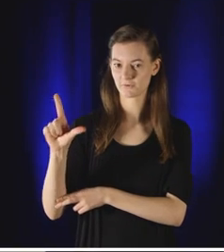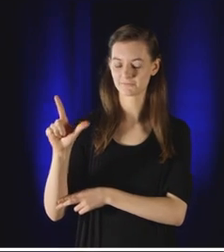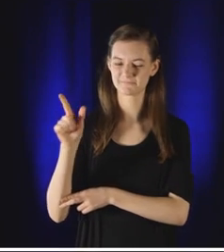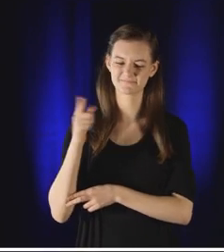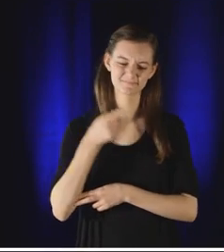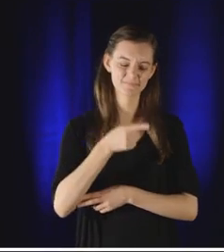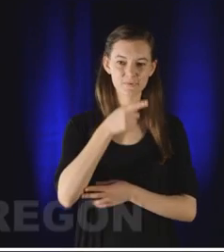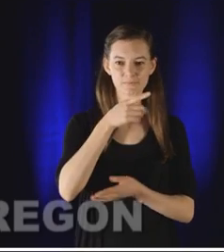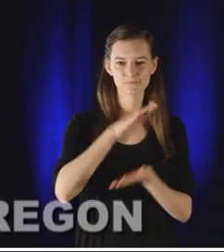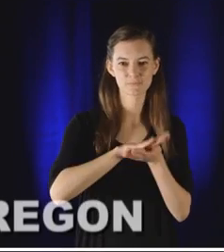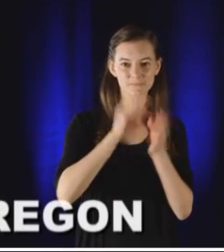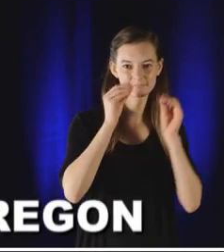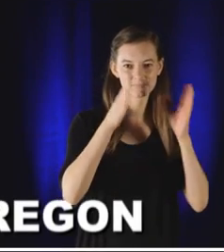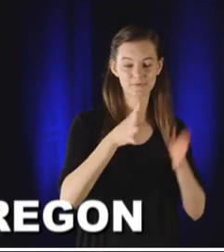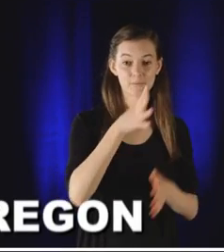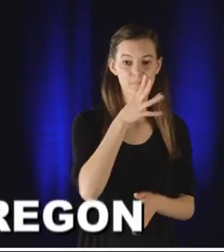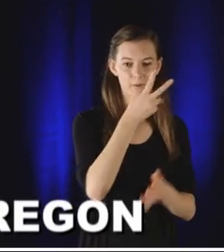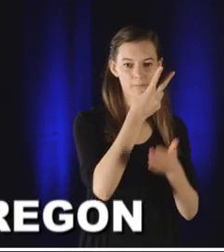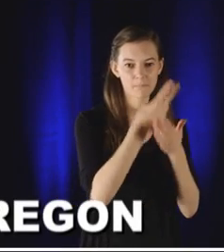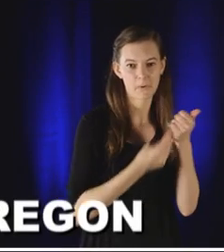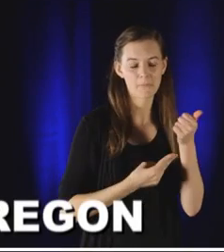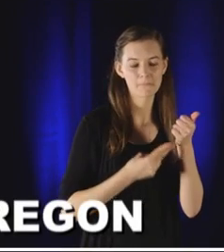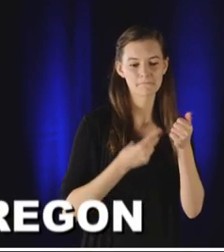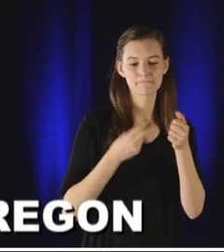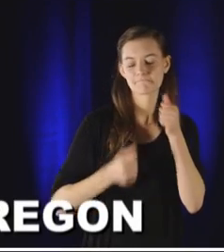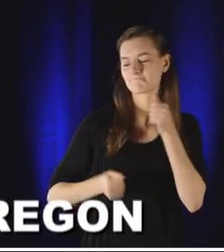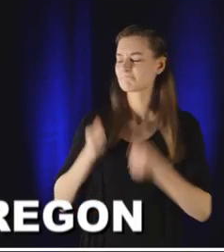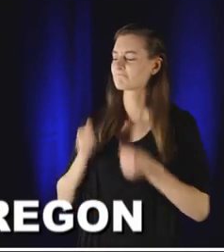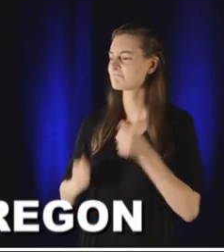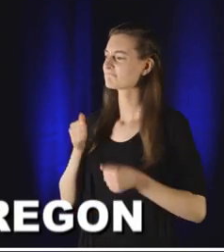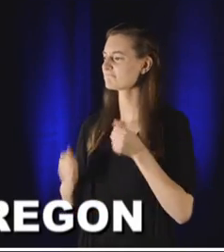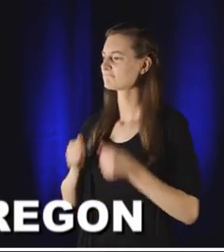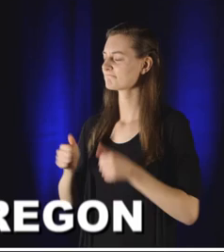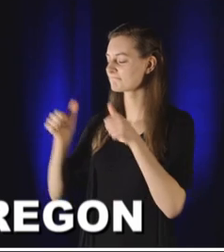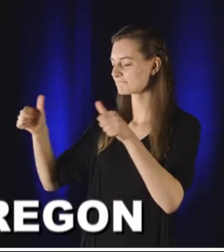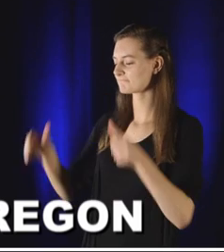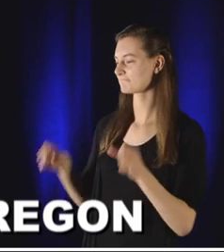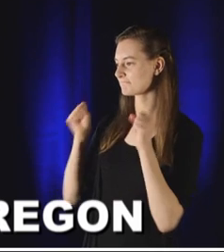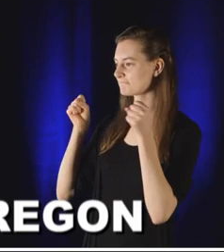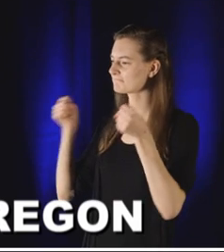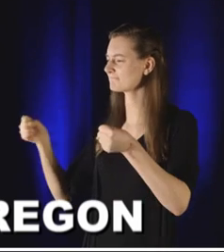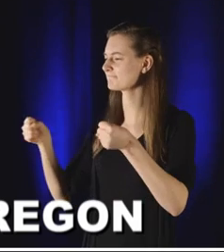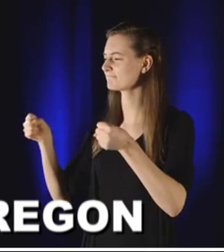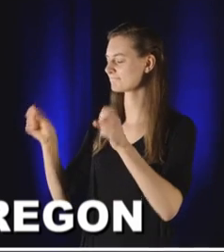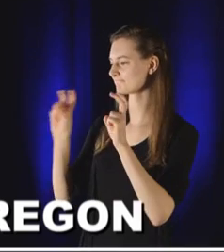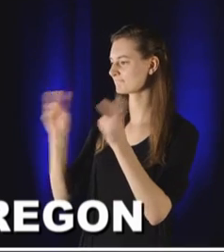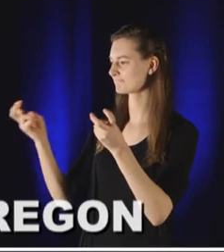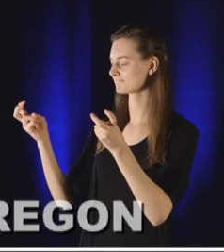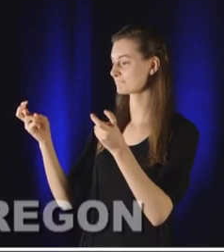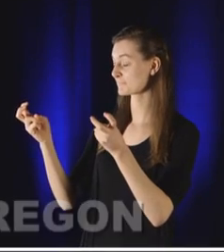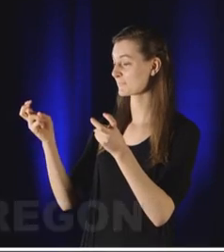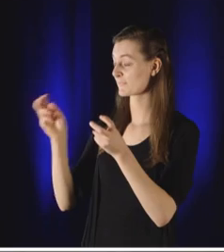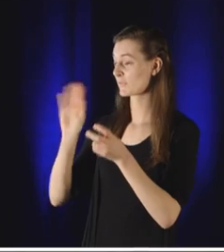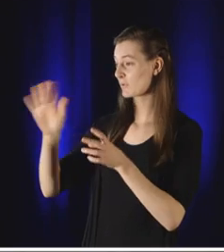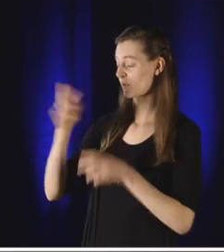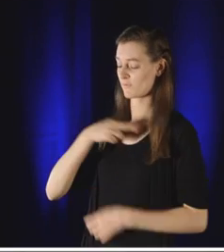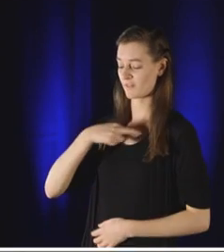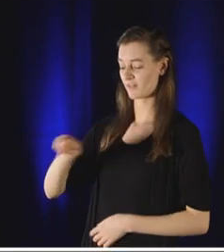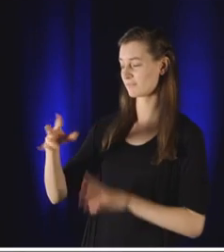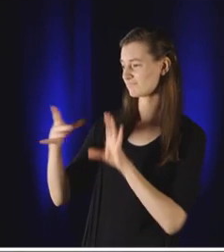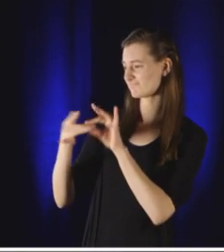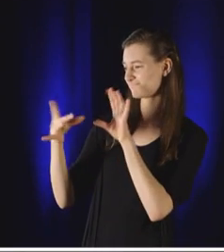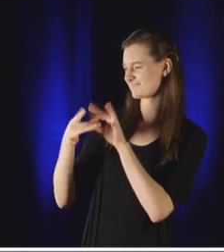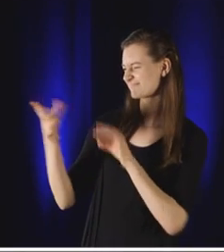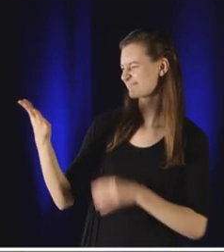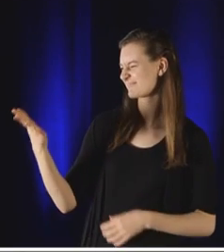Swad Nofal, a school teacher and mother, walked to ISIS headquarters carrying a sign that said, Don't